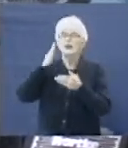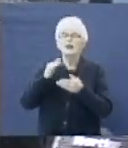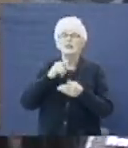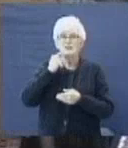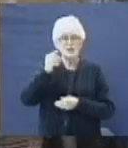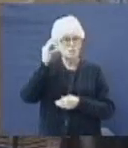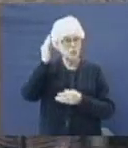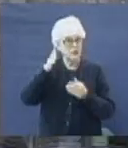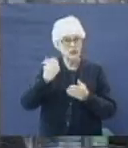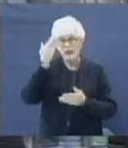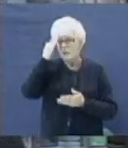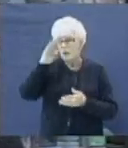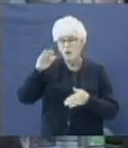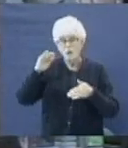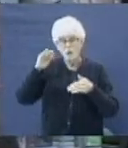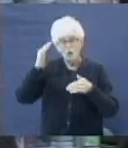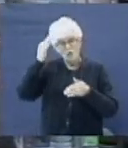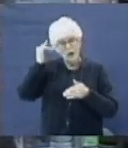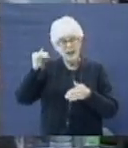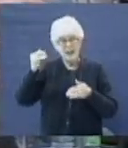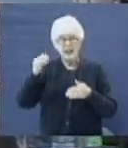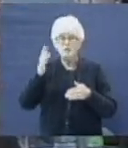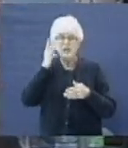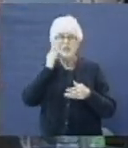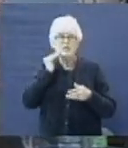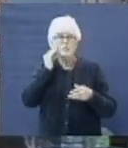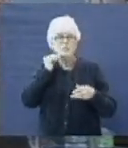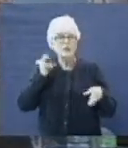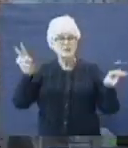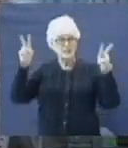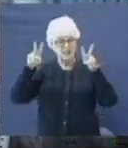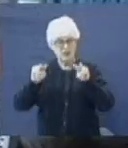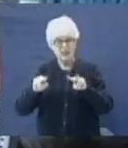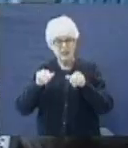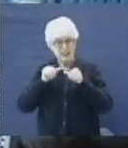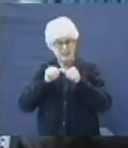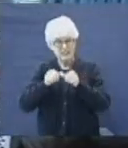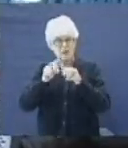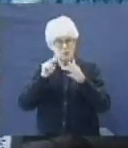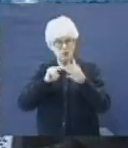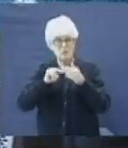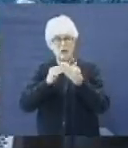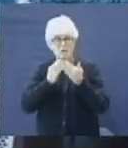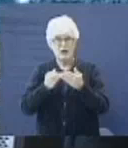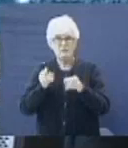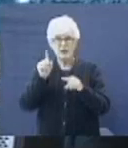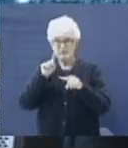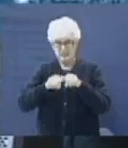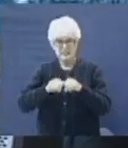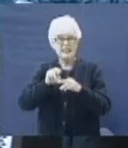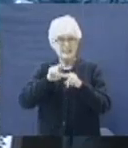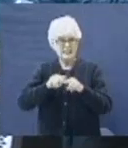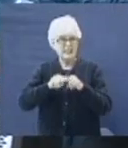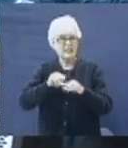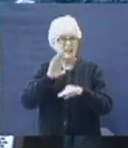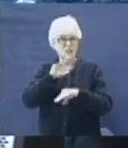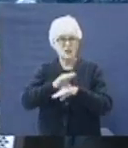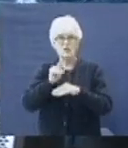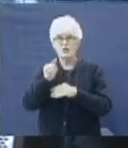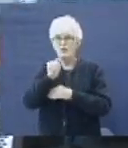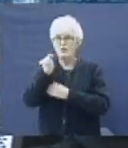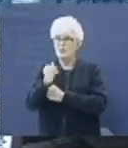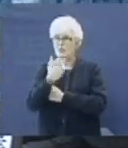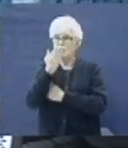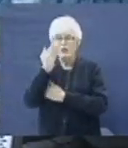said, preacher, I don't know why I'm in the valley this morning. I still read my Bible. I'm sitting in the house of God on a Tuesday